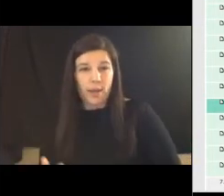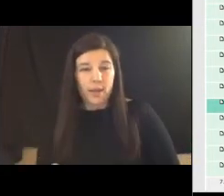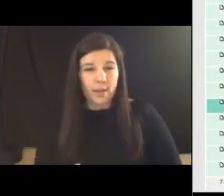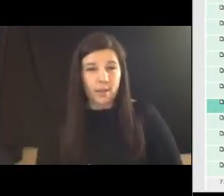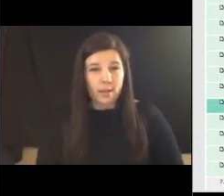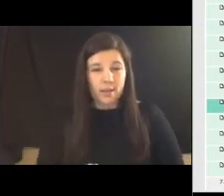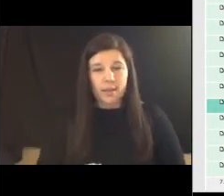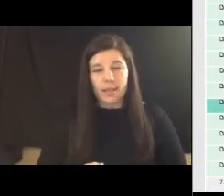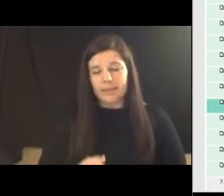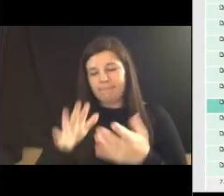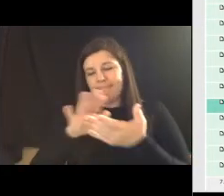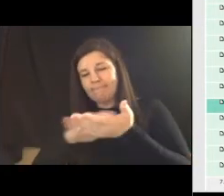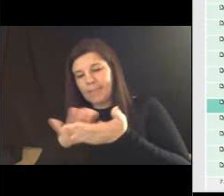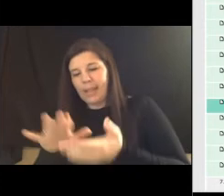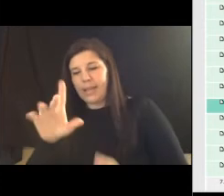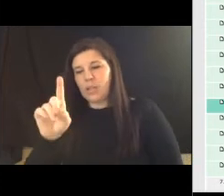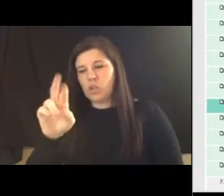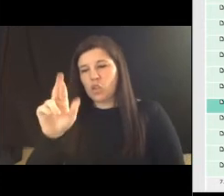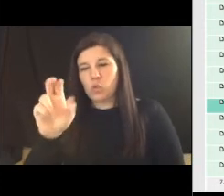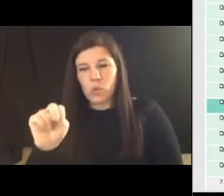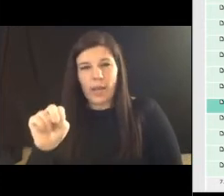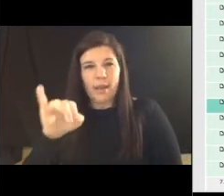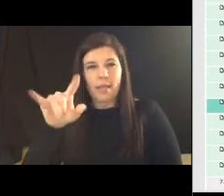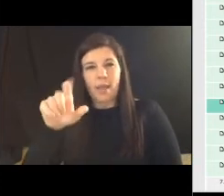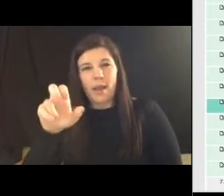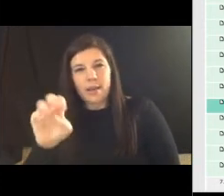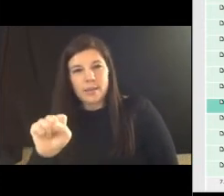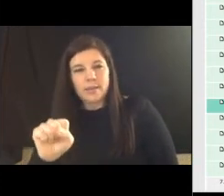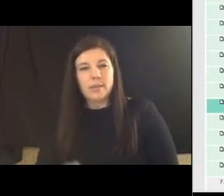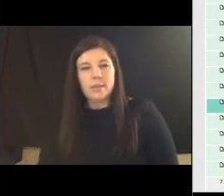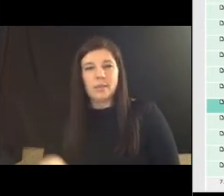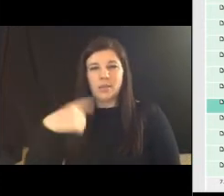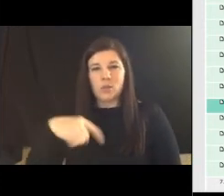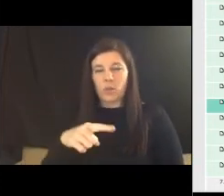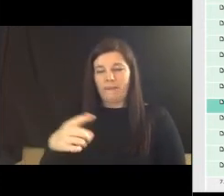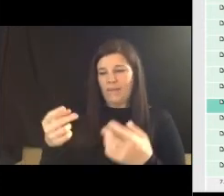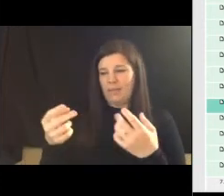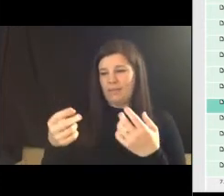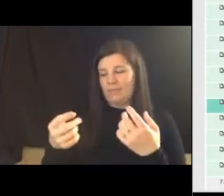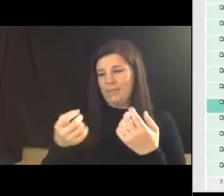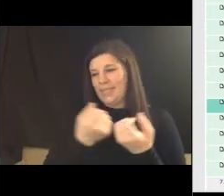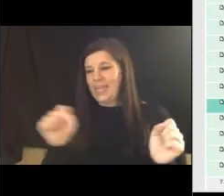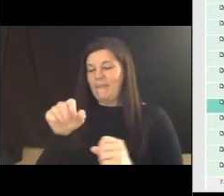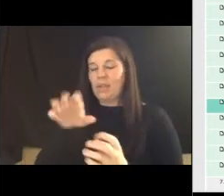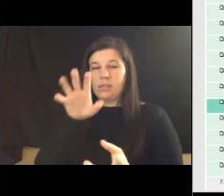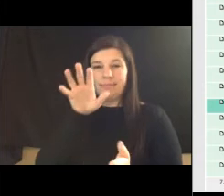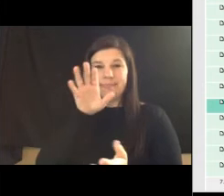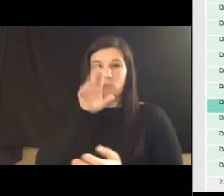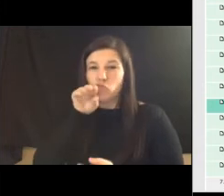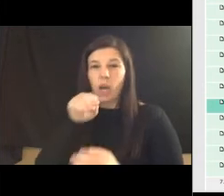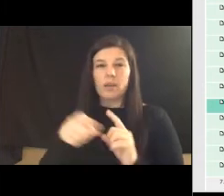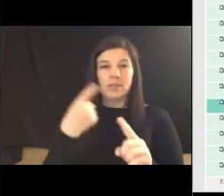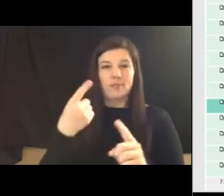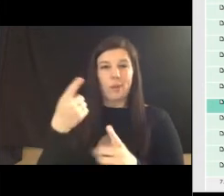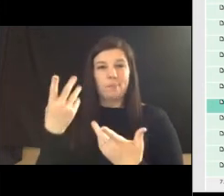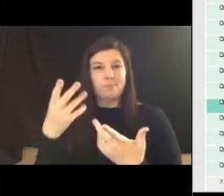drain lines we rescue ducks out of storm water i mean we we do all those things but the answer is we're we're well versed in